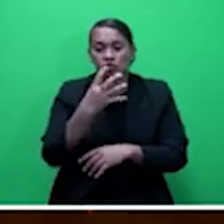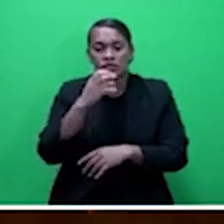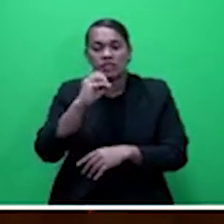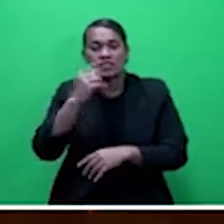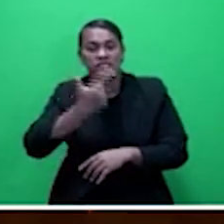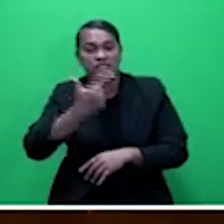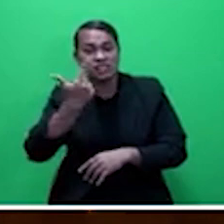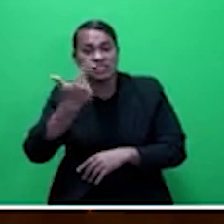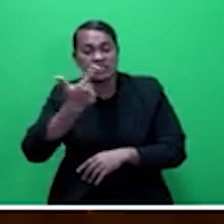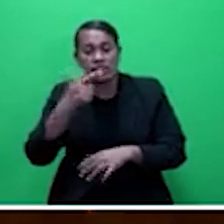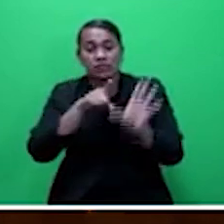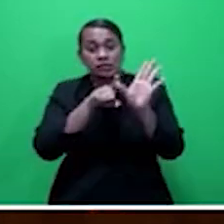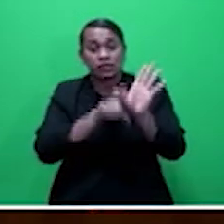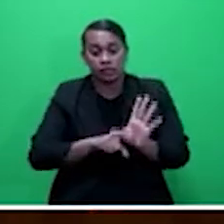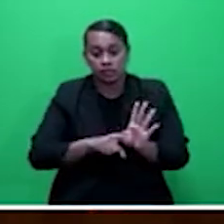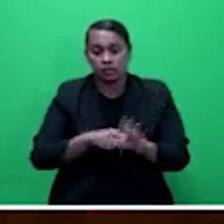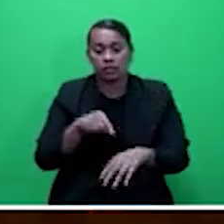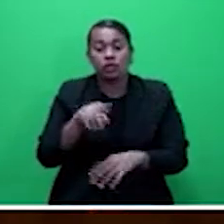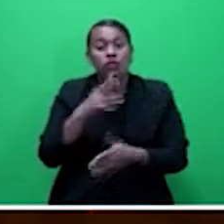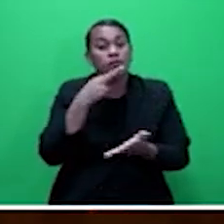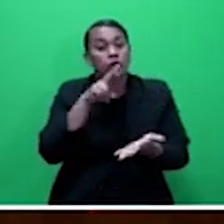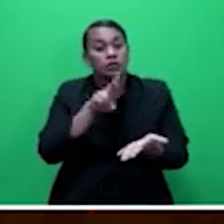was tabled on 4th April 2019.